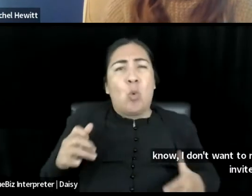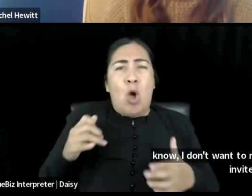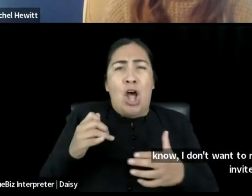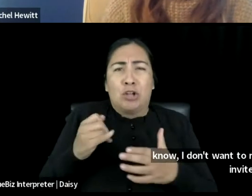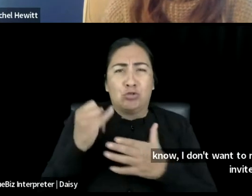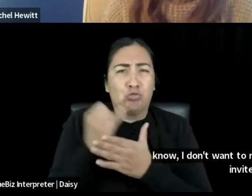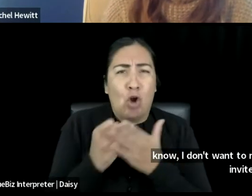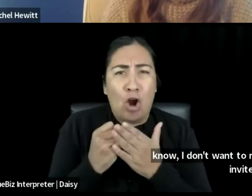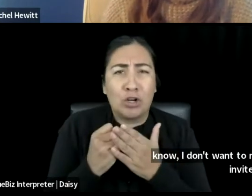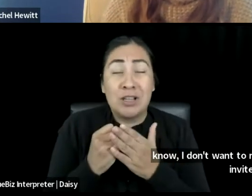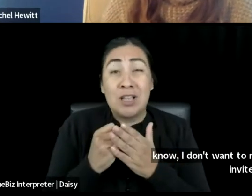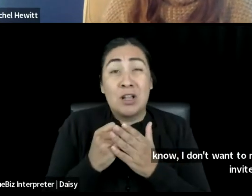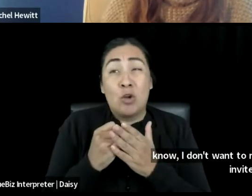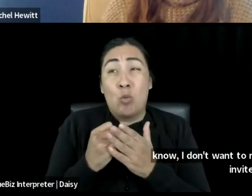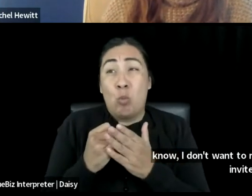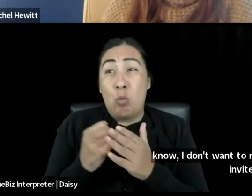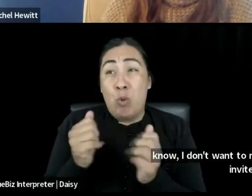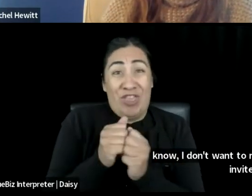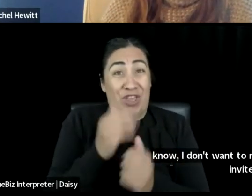me.